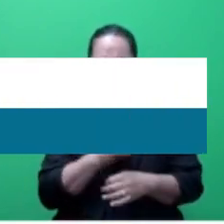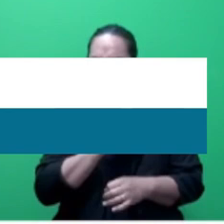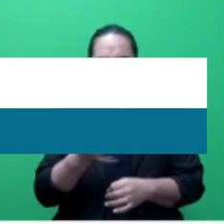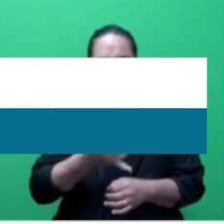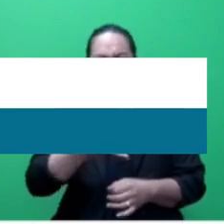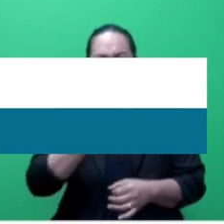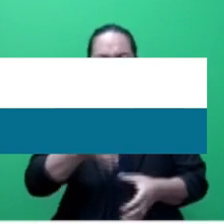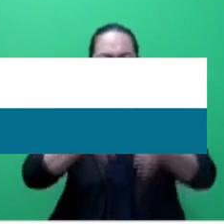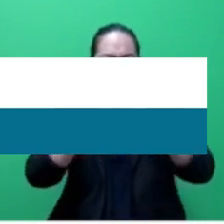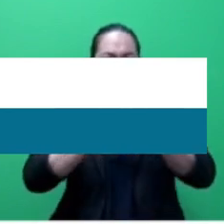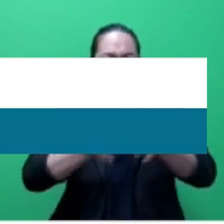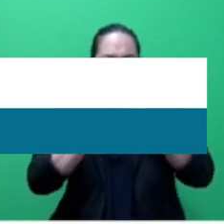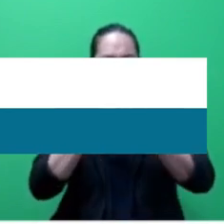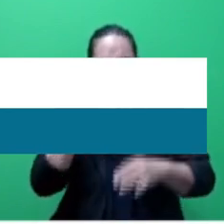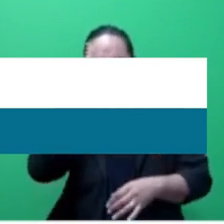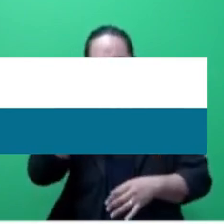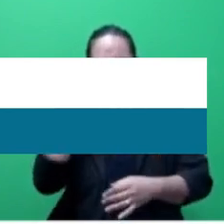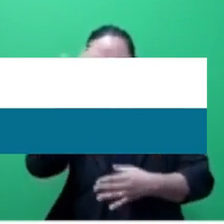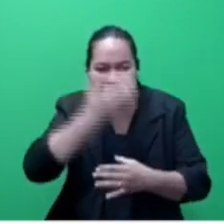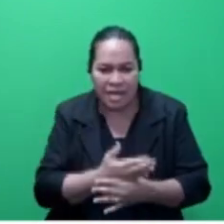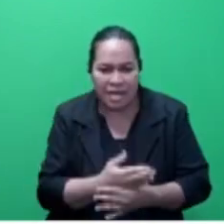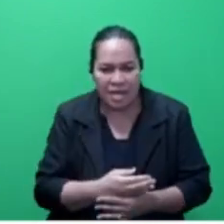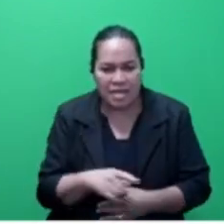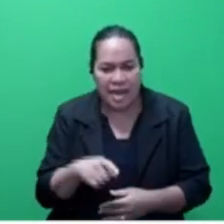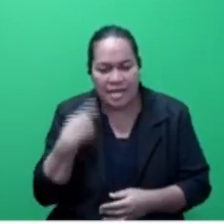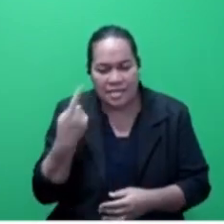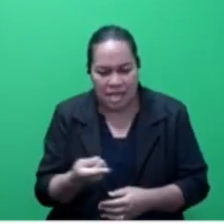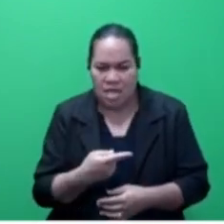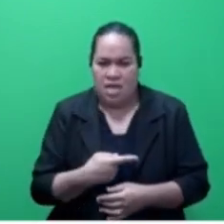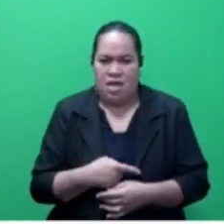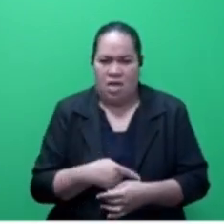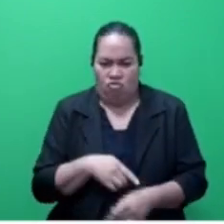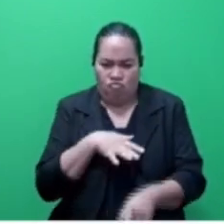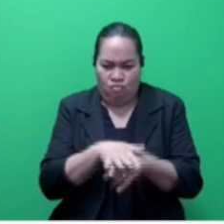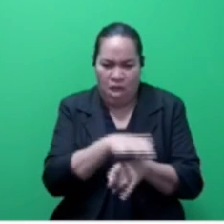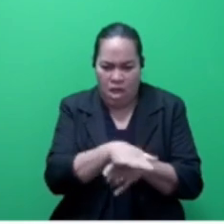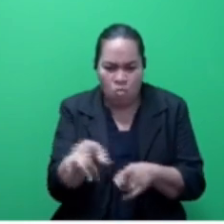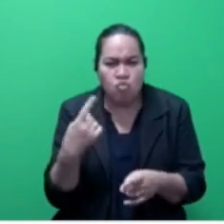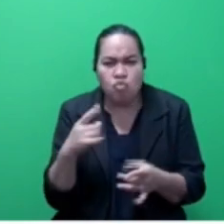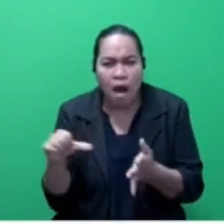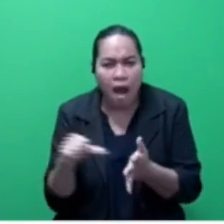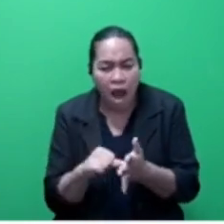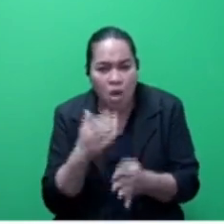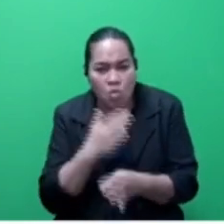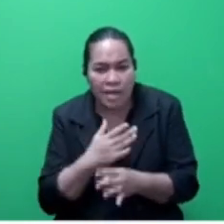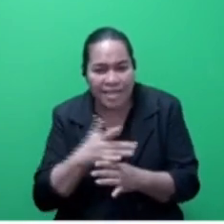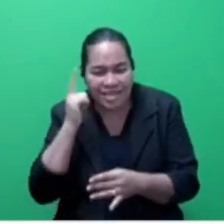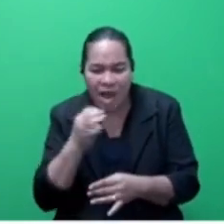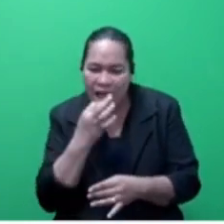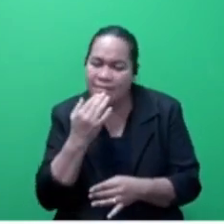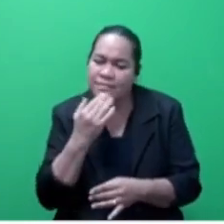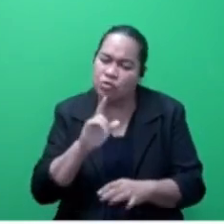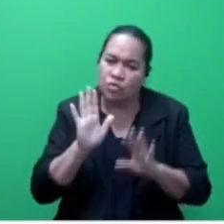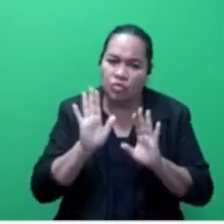night and sleep the next day. This is an insult to the hard-working teachers and I ask the Honourable Minister to refrain